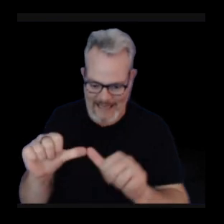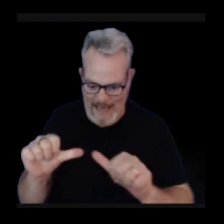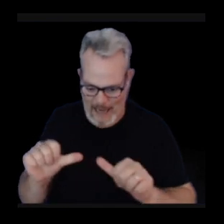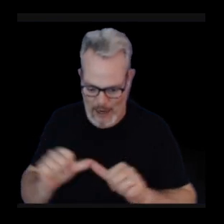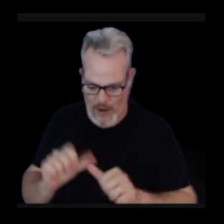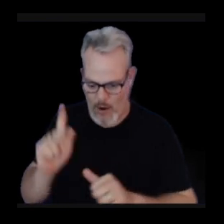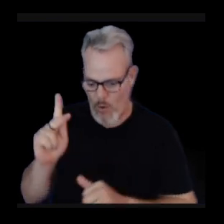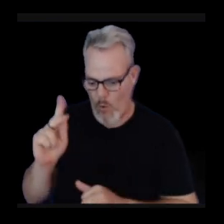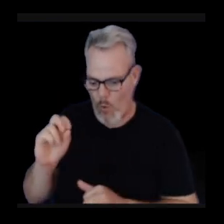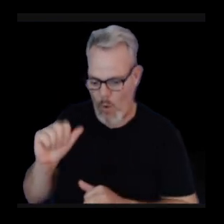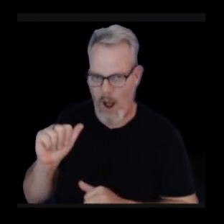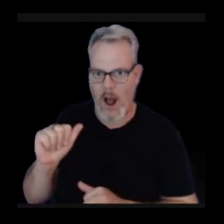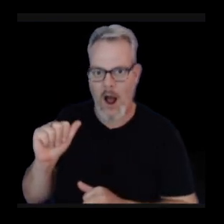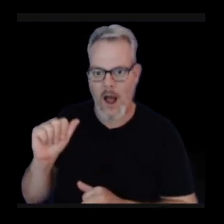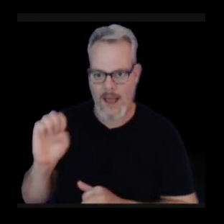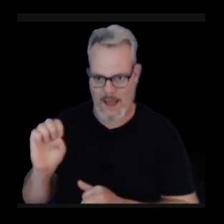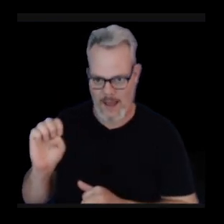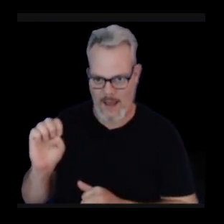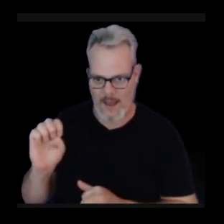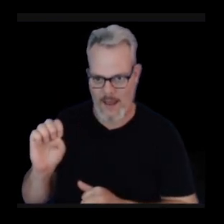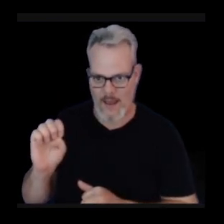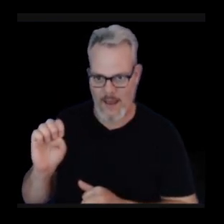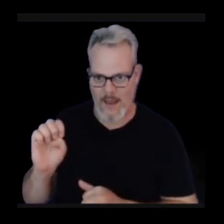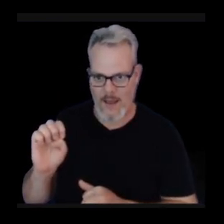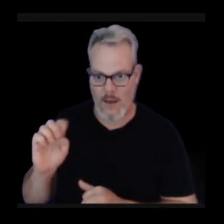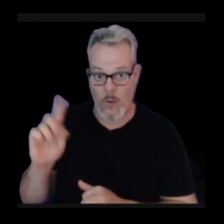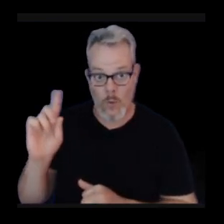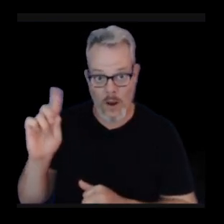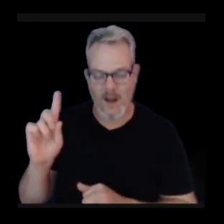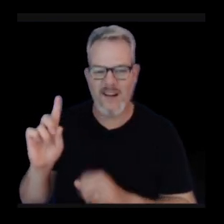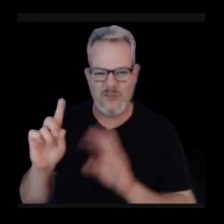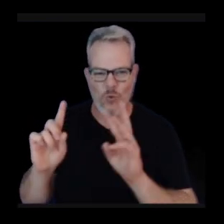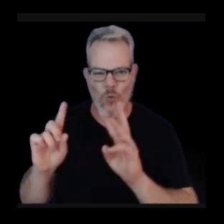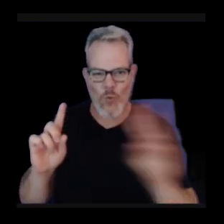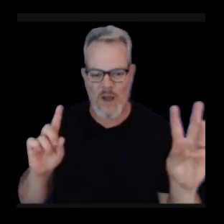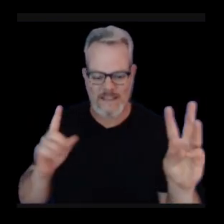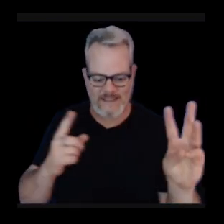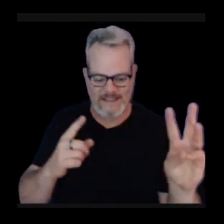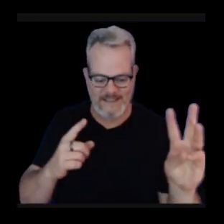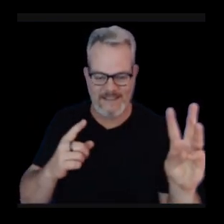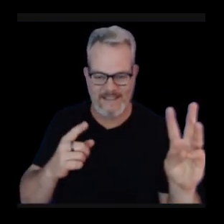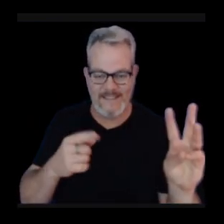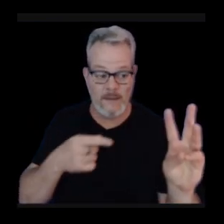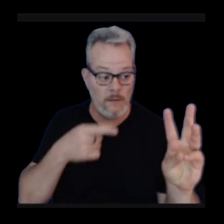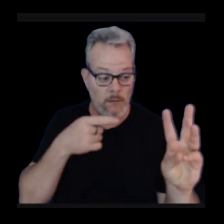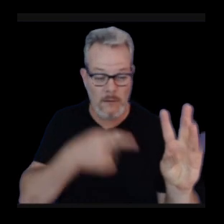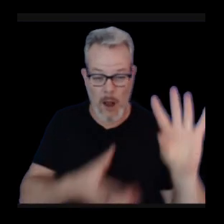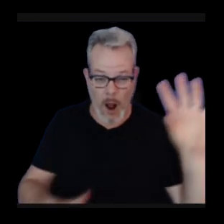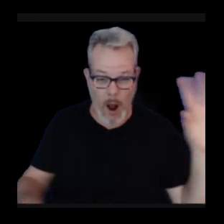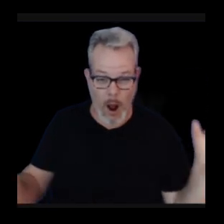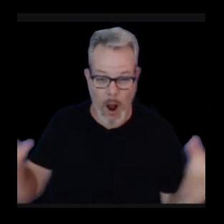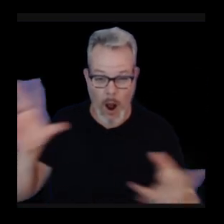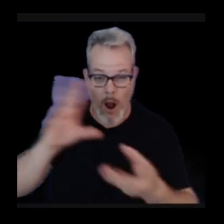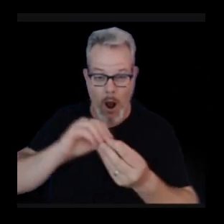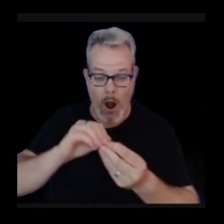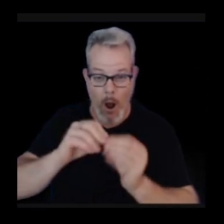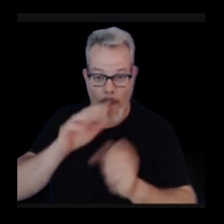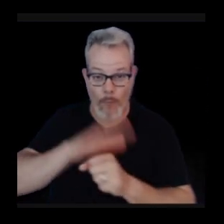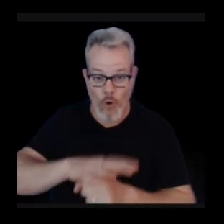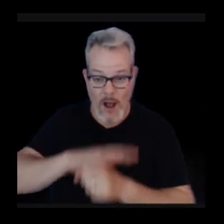that's west of the Upper East Rift Zone. And likely all this pressurization in here